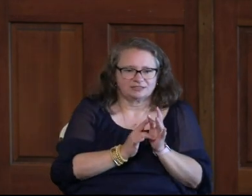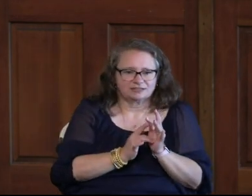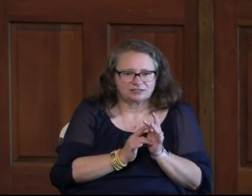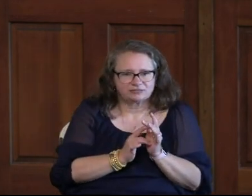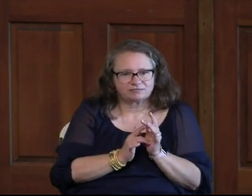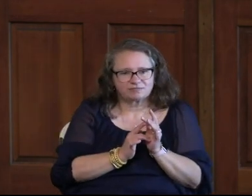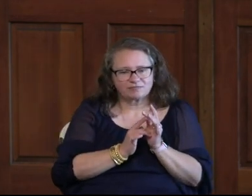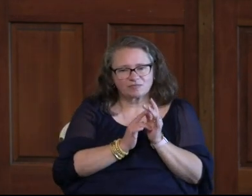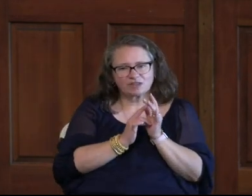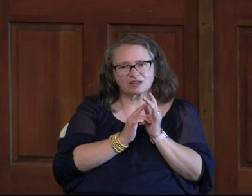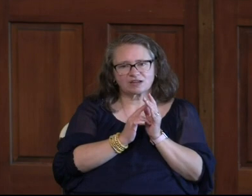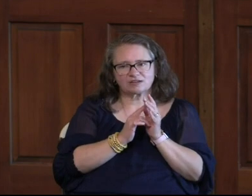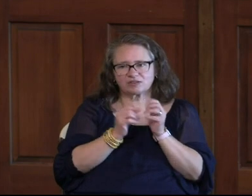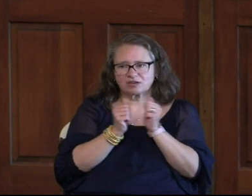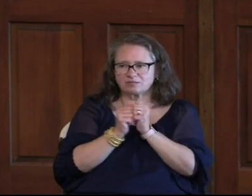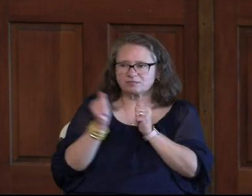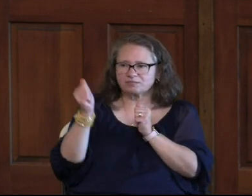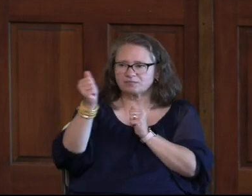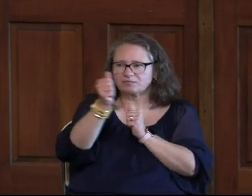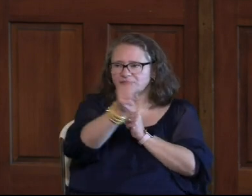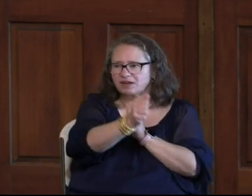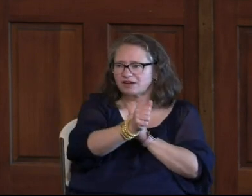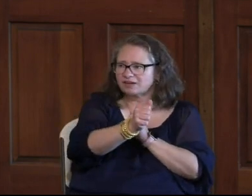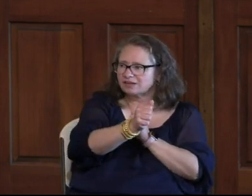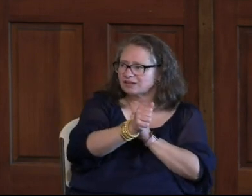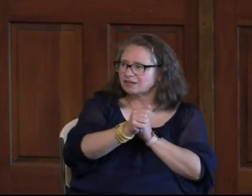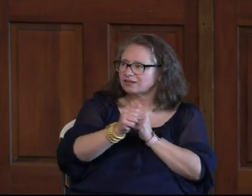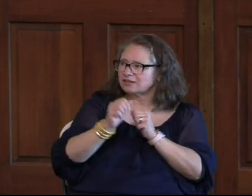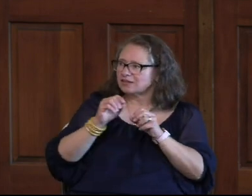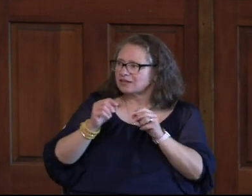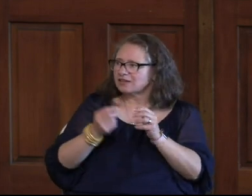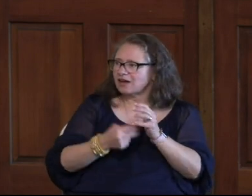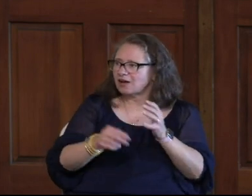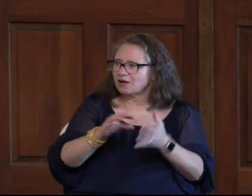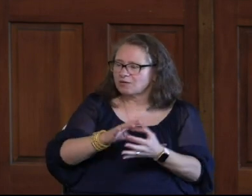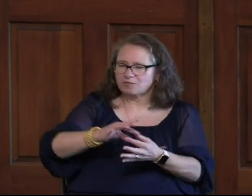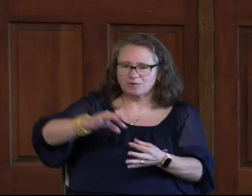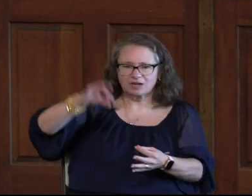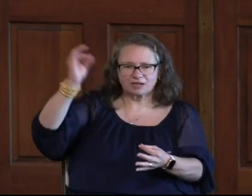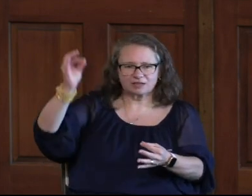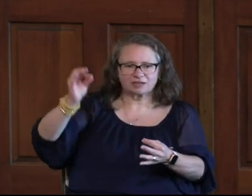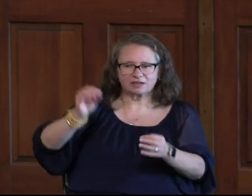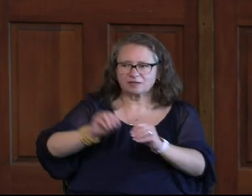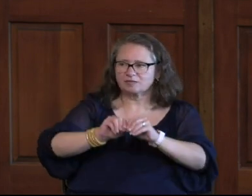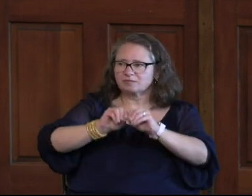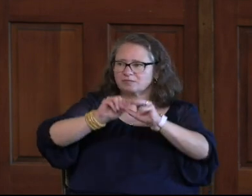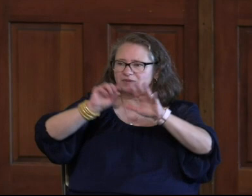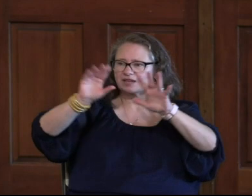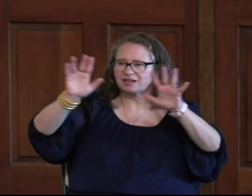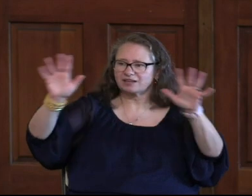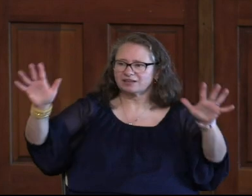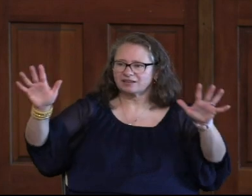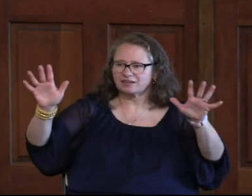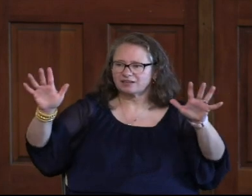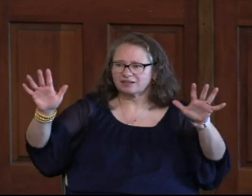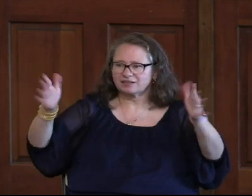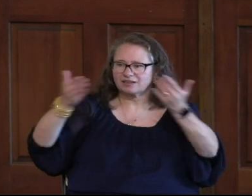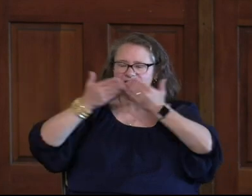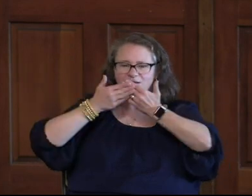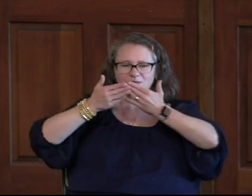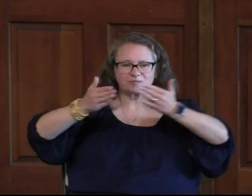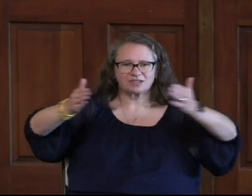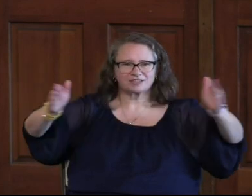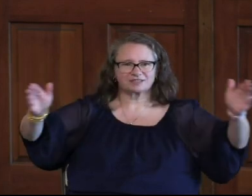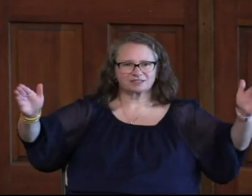For By And By The Mist Will Lift And Plain It All He'll Make